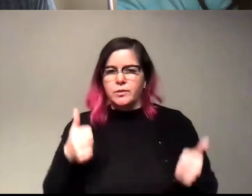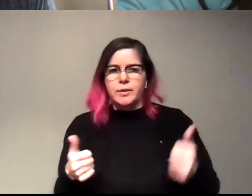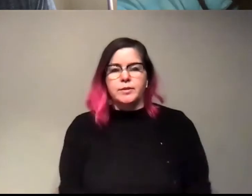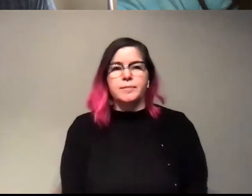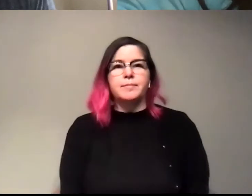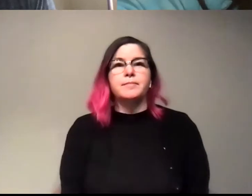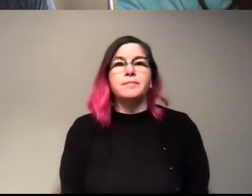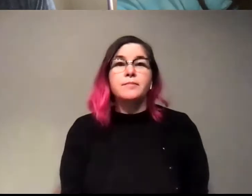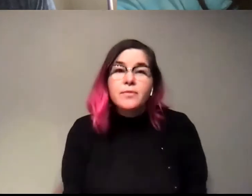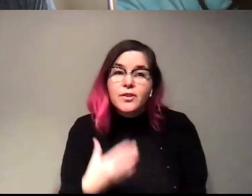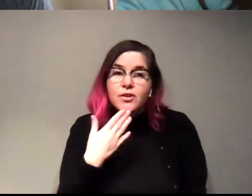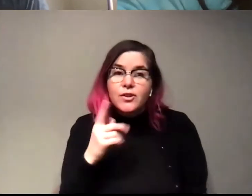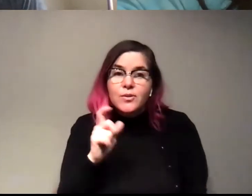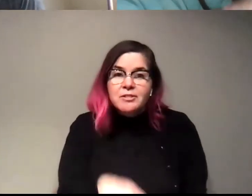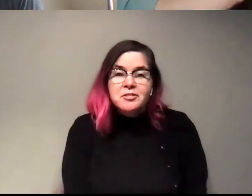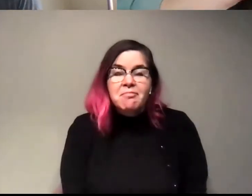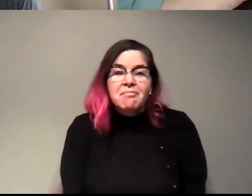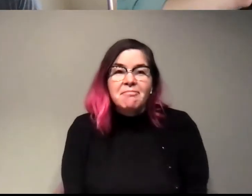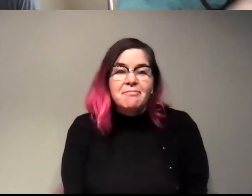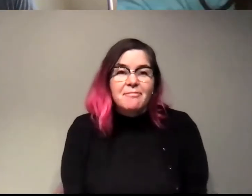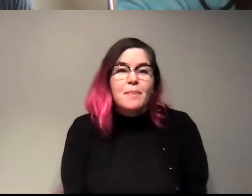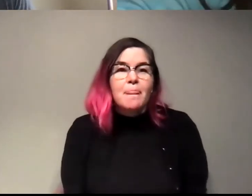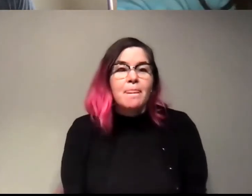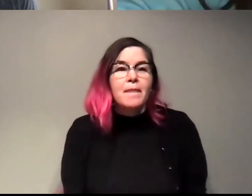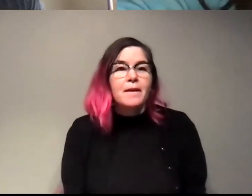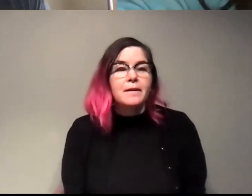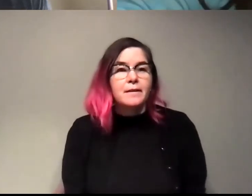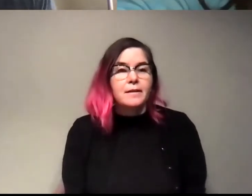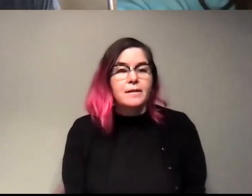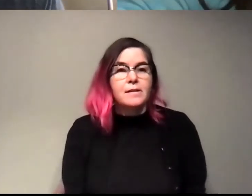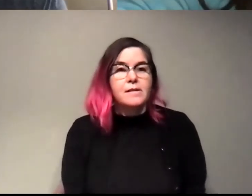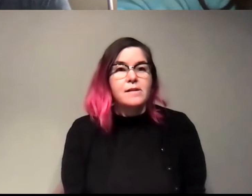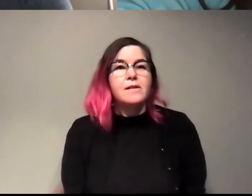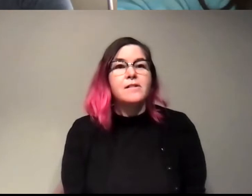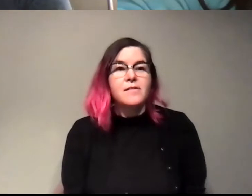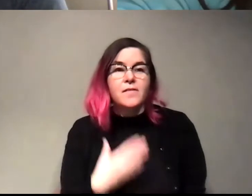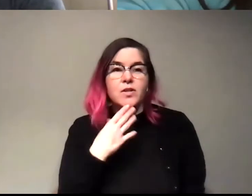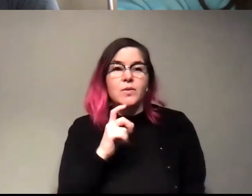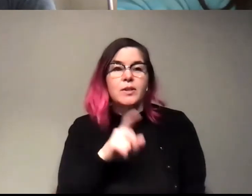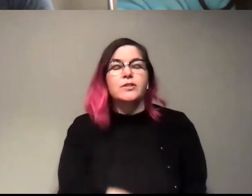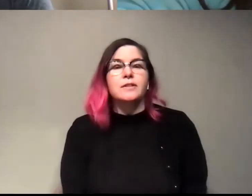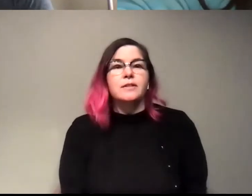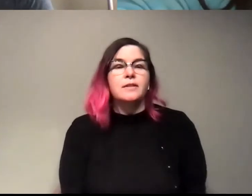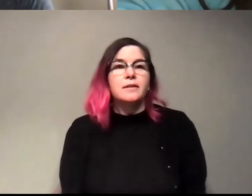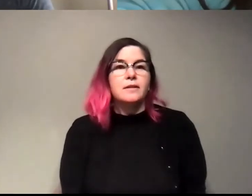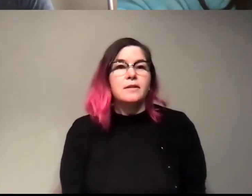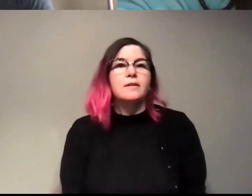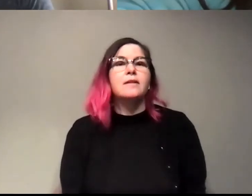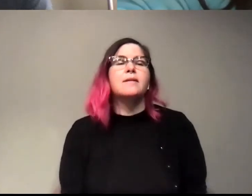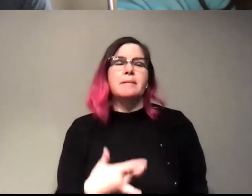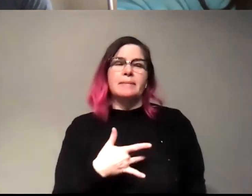That's a good question. Uh, so, um, that's a good question. So these are actually, uh, generally,